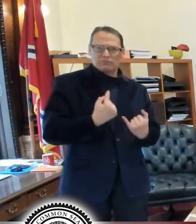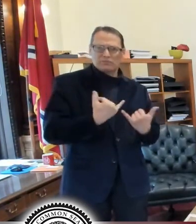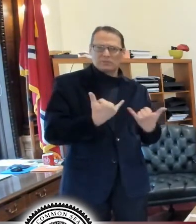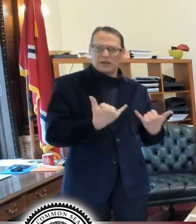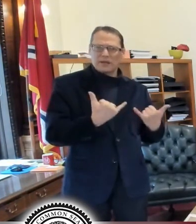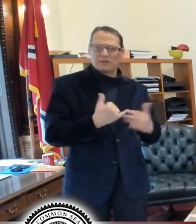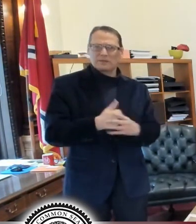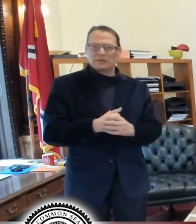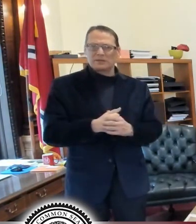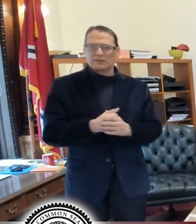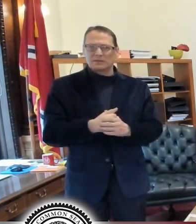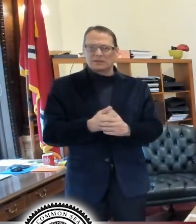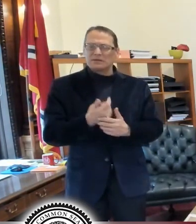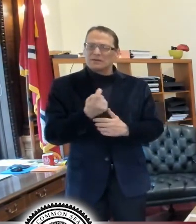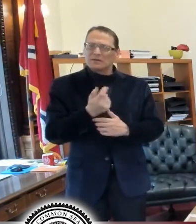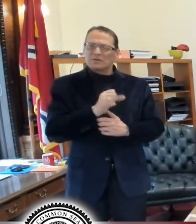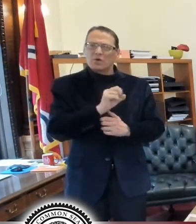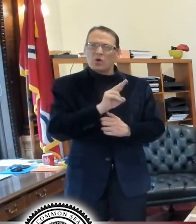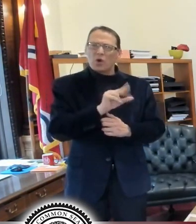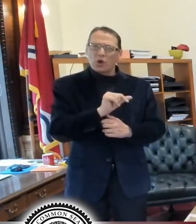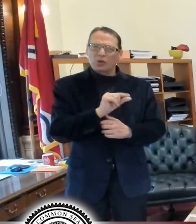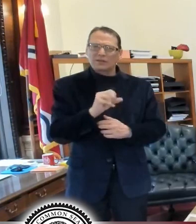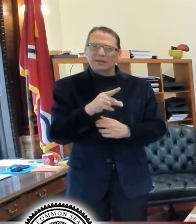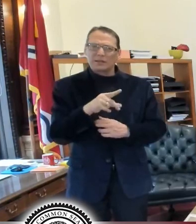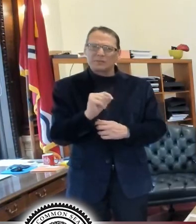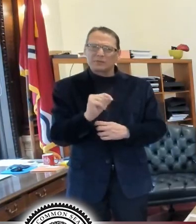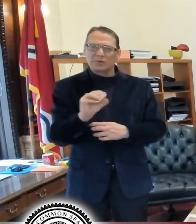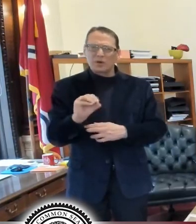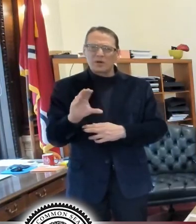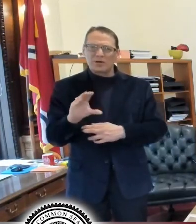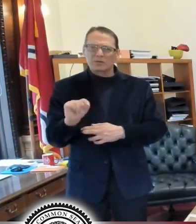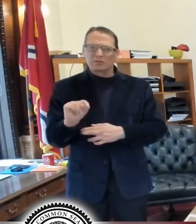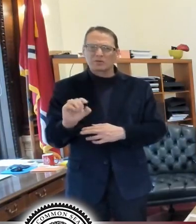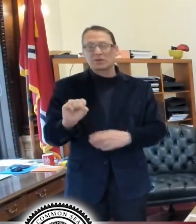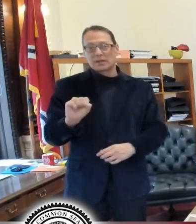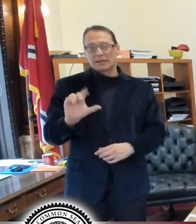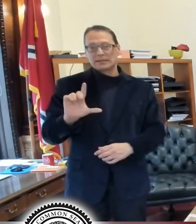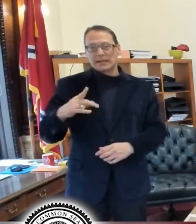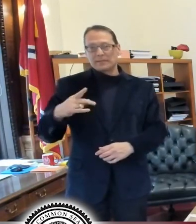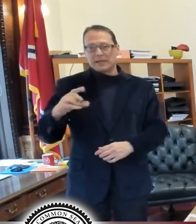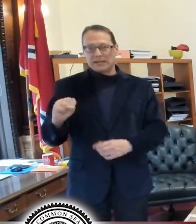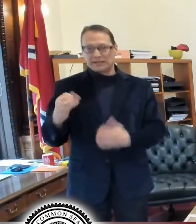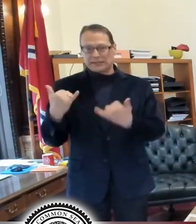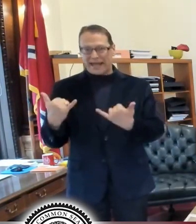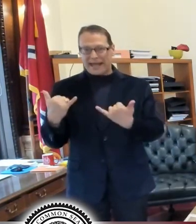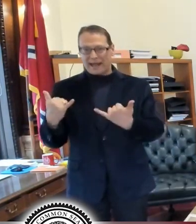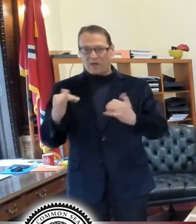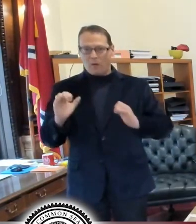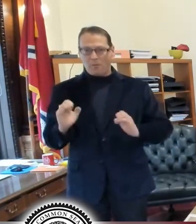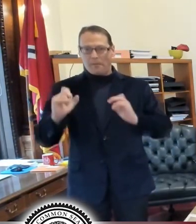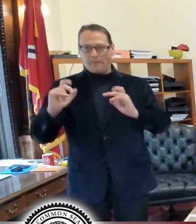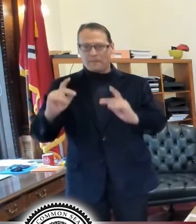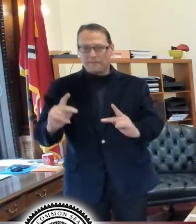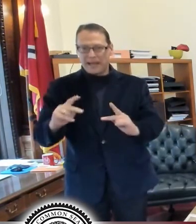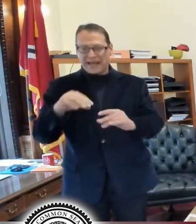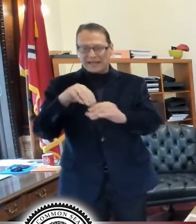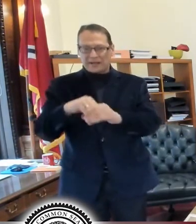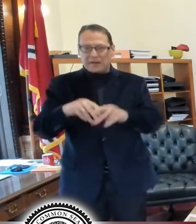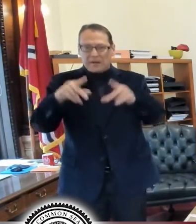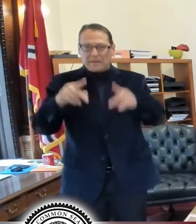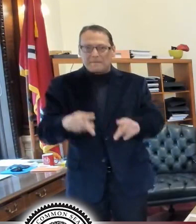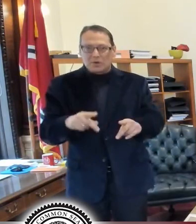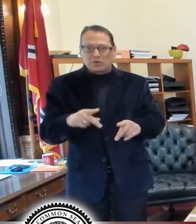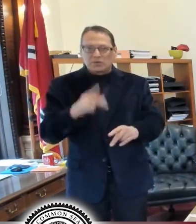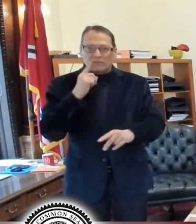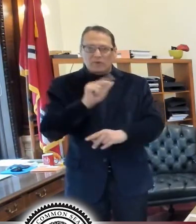and October, maybe even a little bit in August. And, uh, and so SLPS, as you probably know, went back to in-person